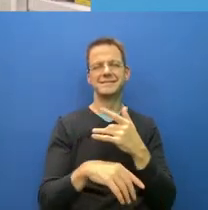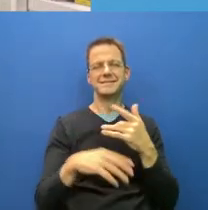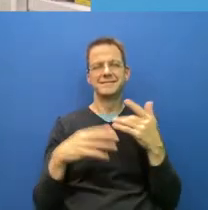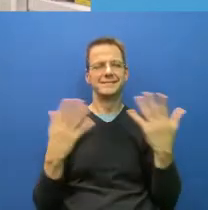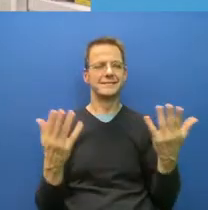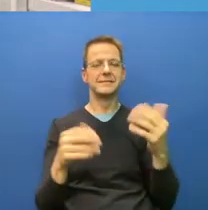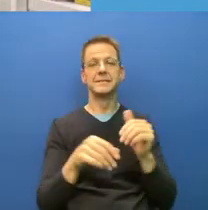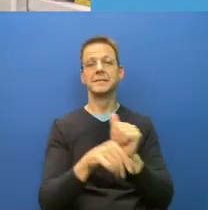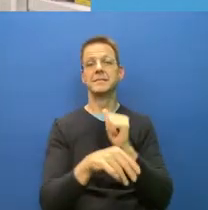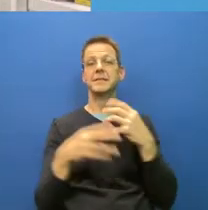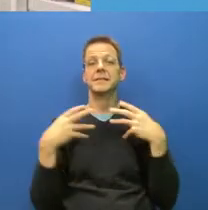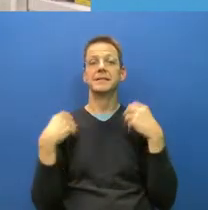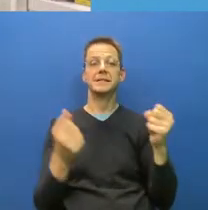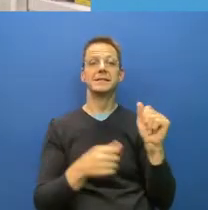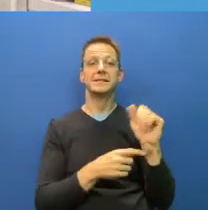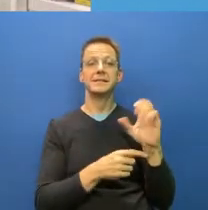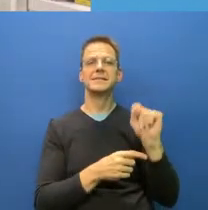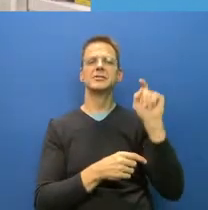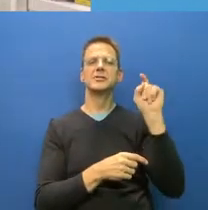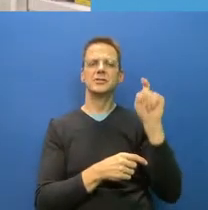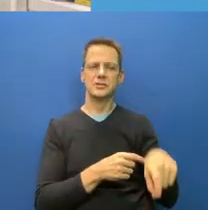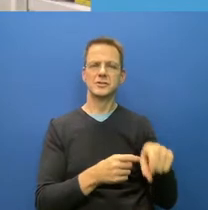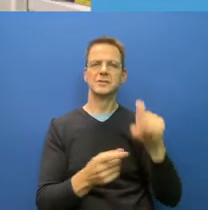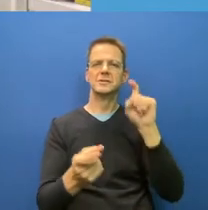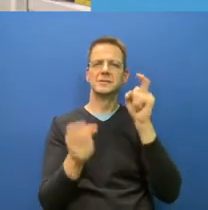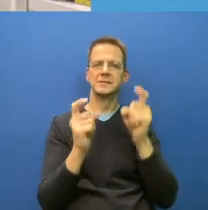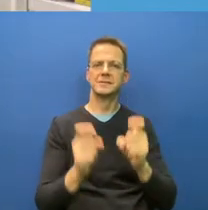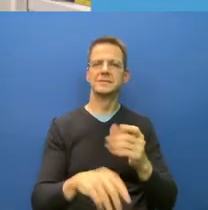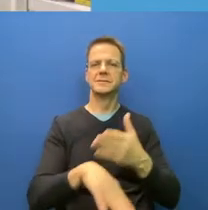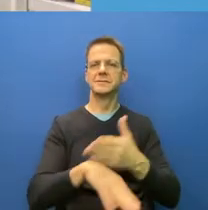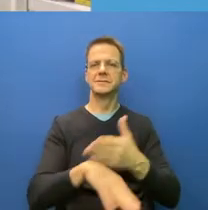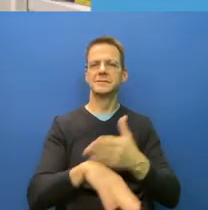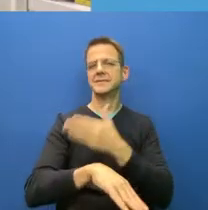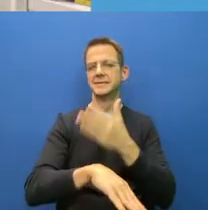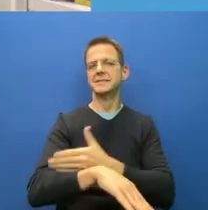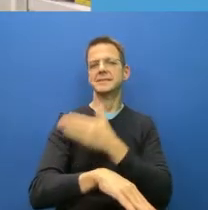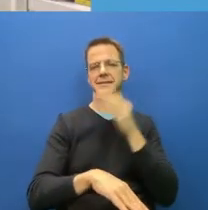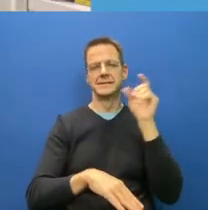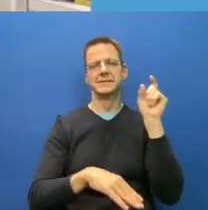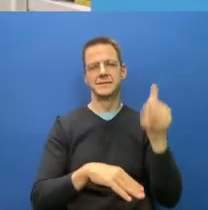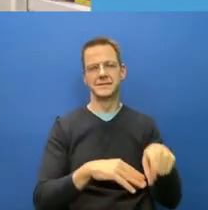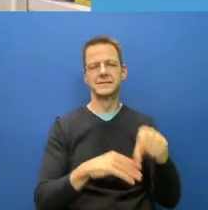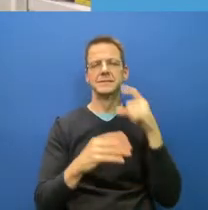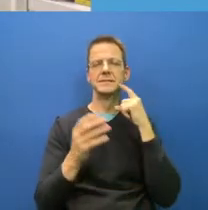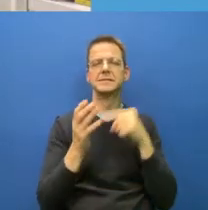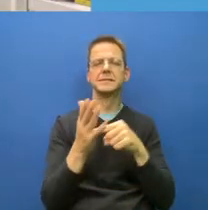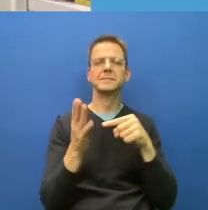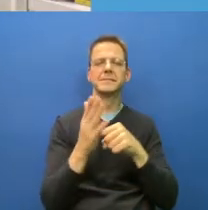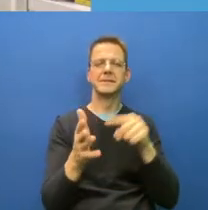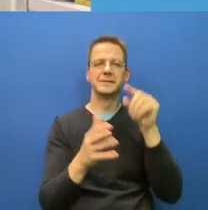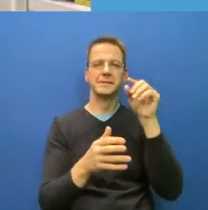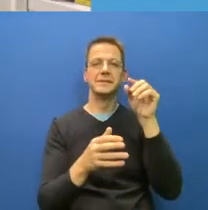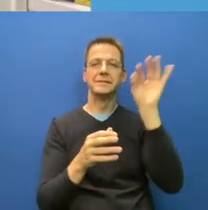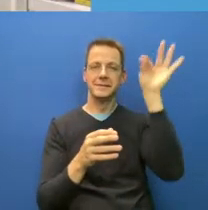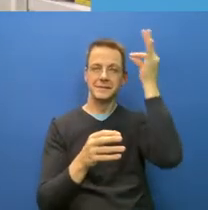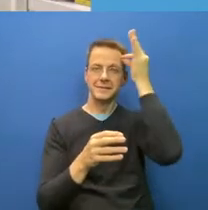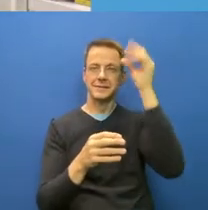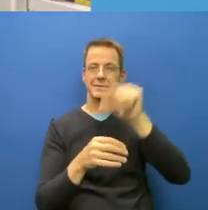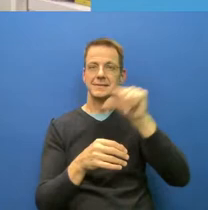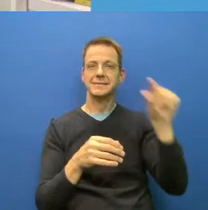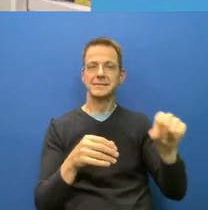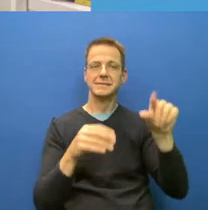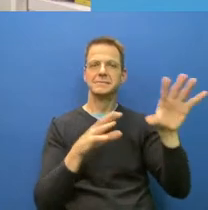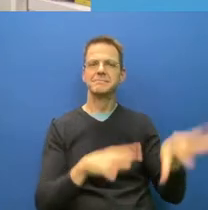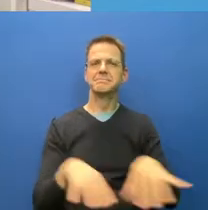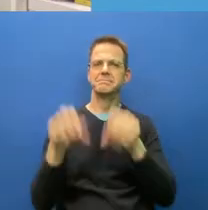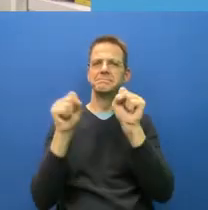government takes an overriding role in management of a national crisis like this one, like